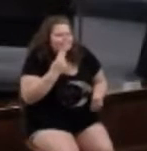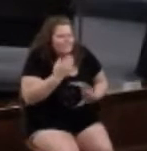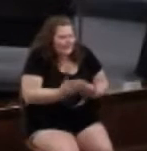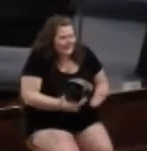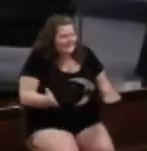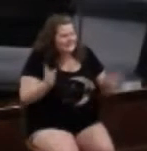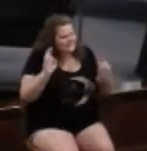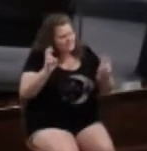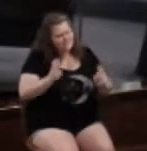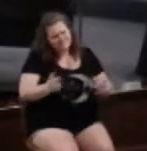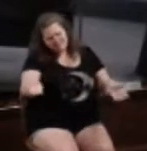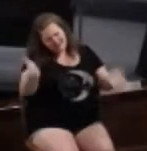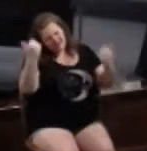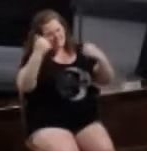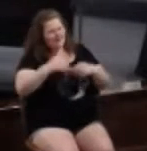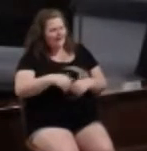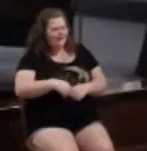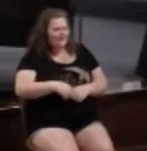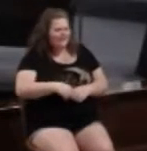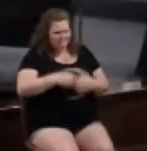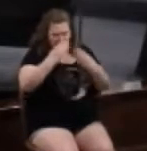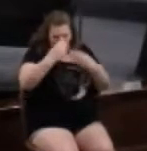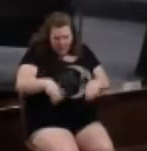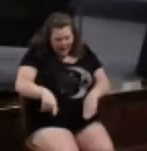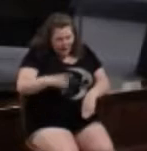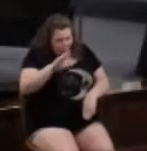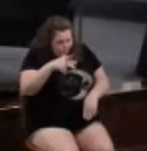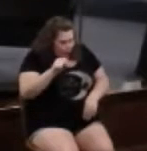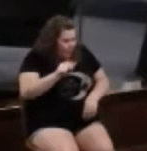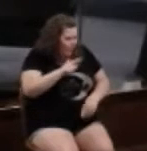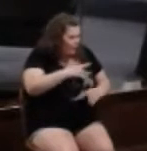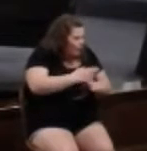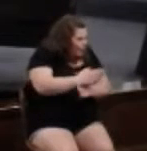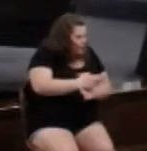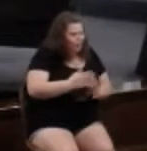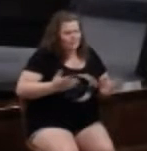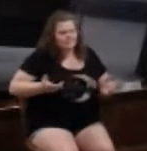Come on, guys. Who cares if it's carpet? Or if it's wood?